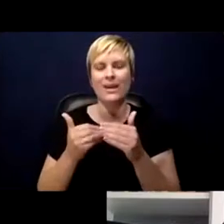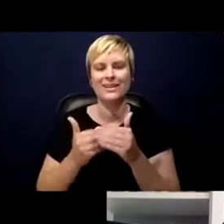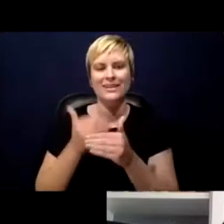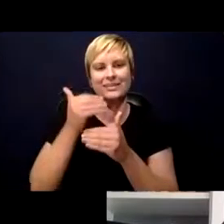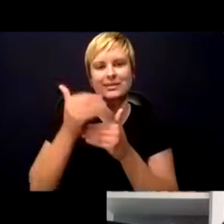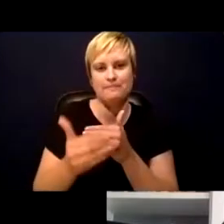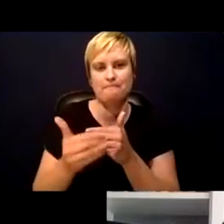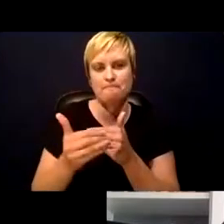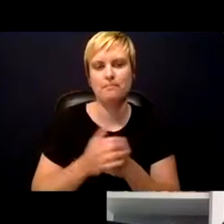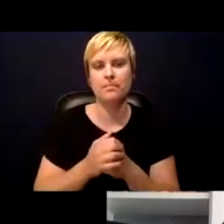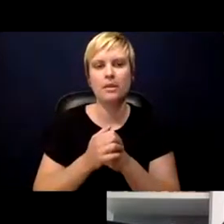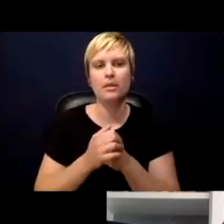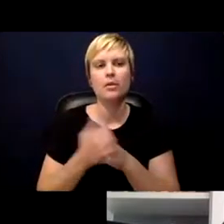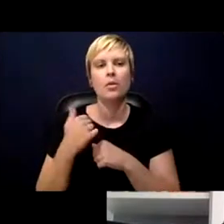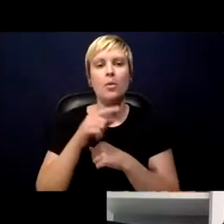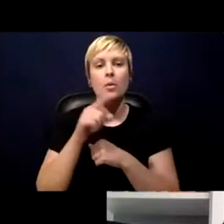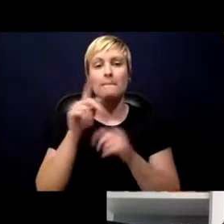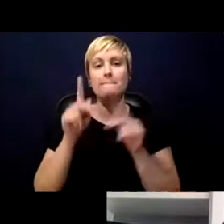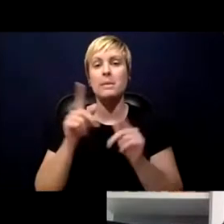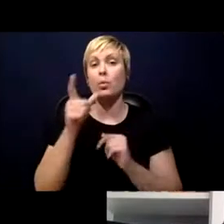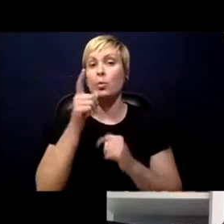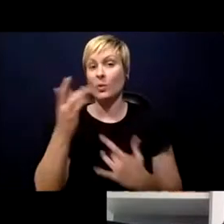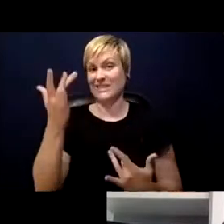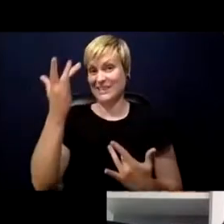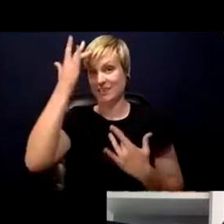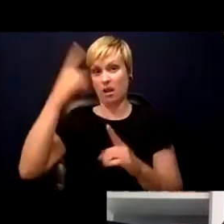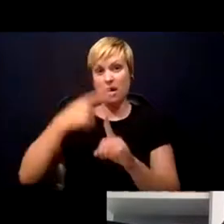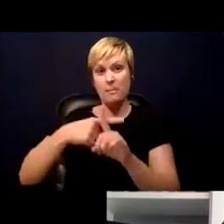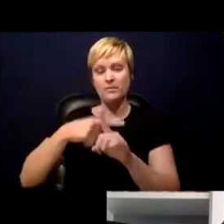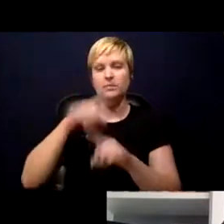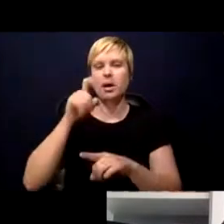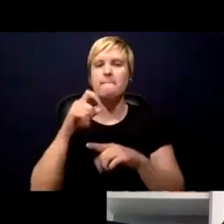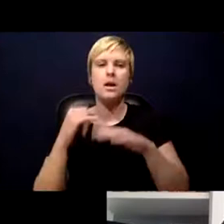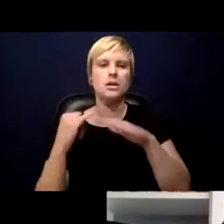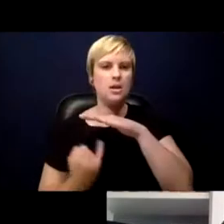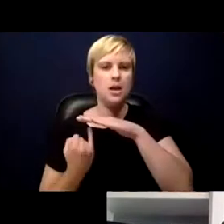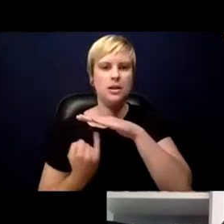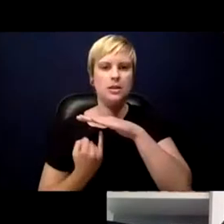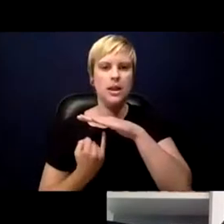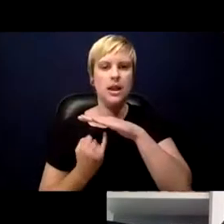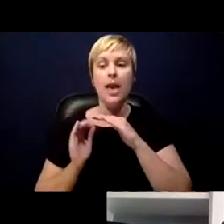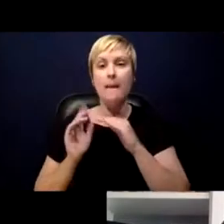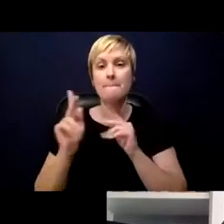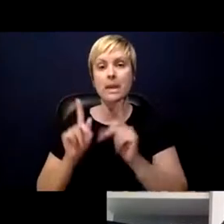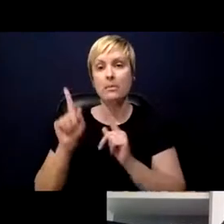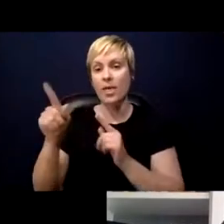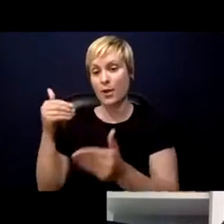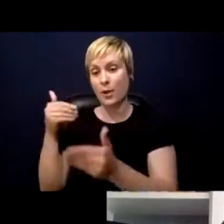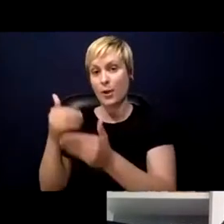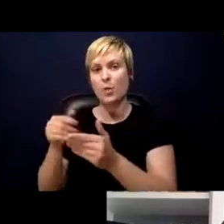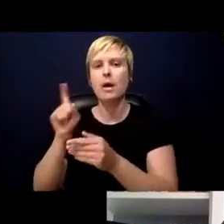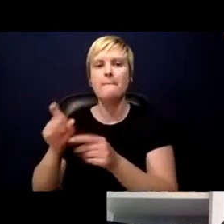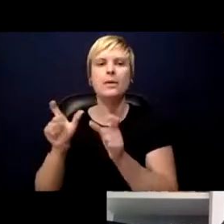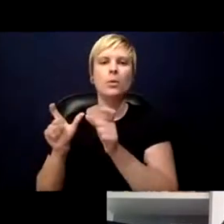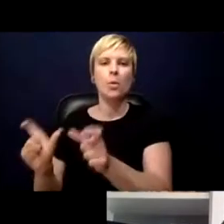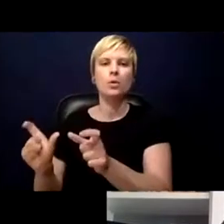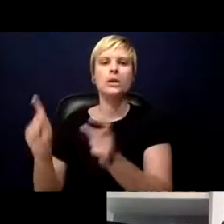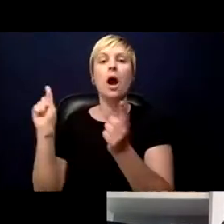positive to isolate and further close contact to quarantine until we can learn if they are positive as well.